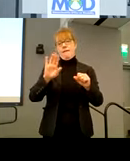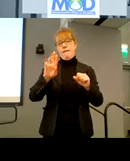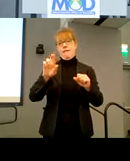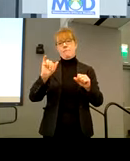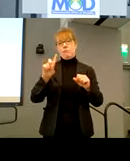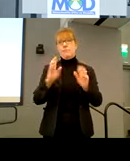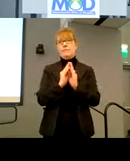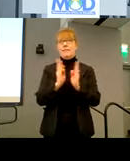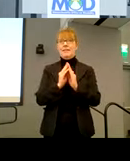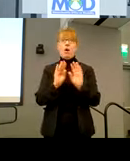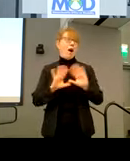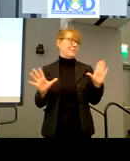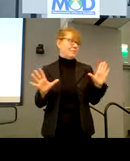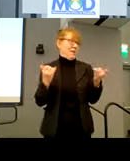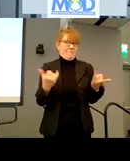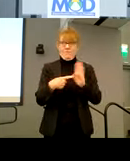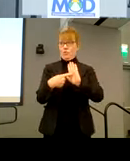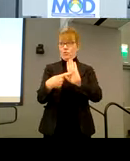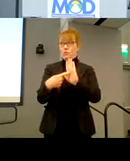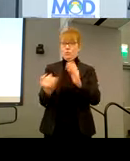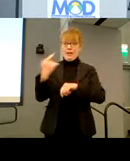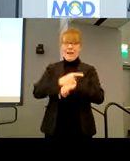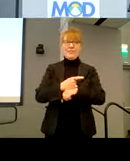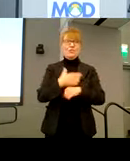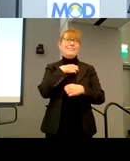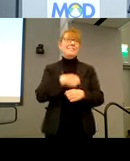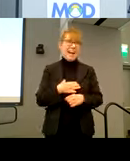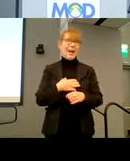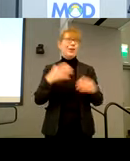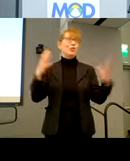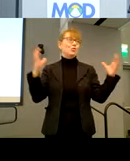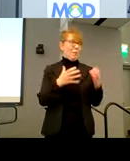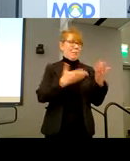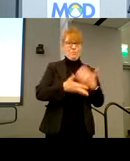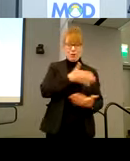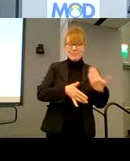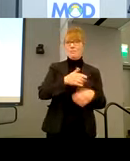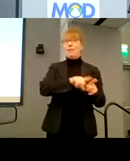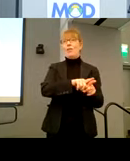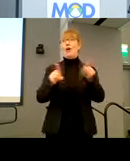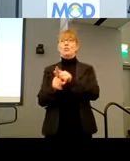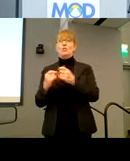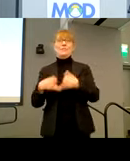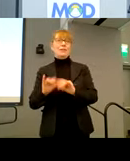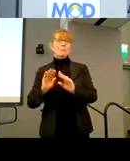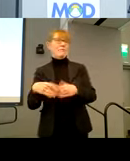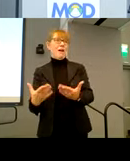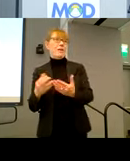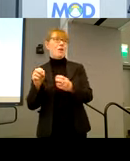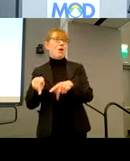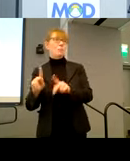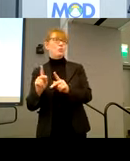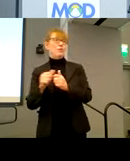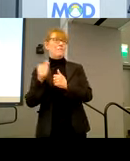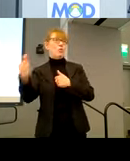desire like we're doing today to, you know, bring folks together in person, but also still provide opportunities for those who